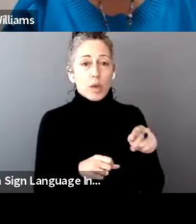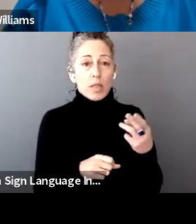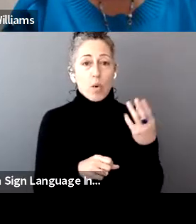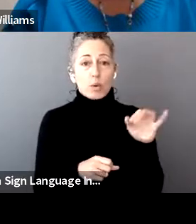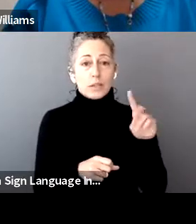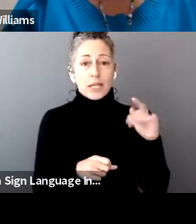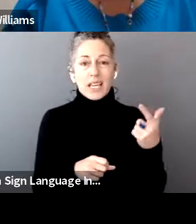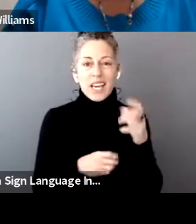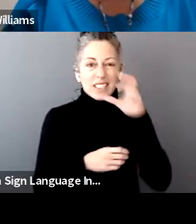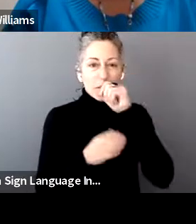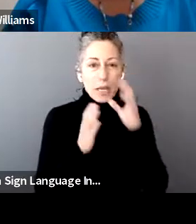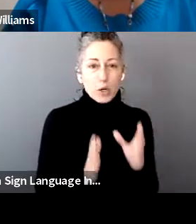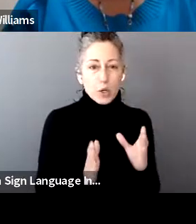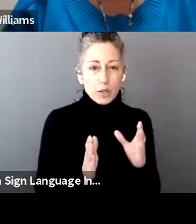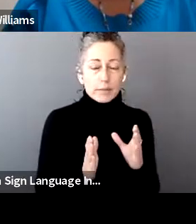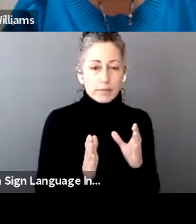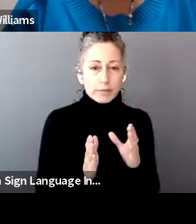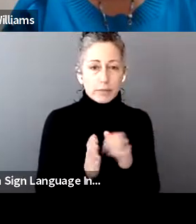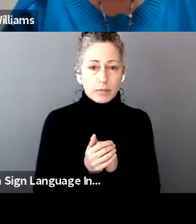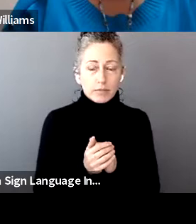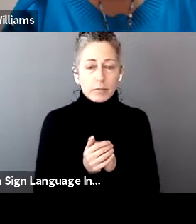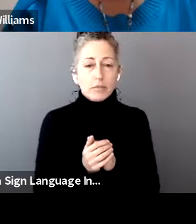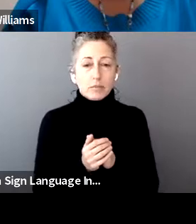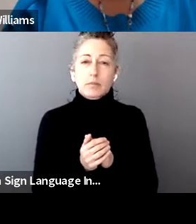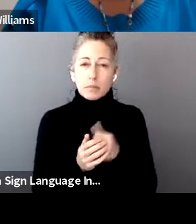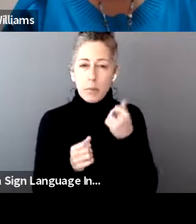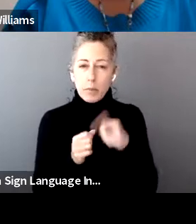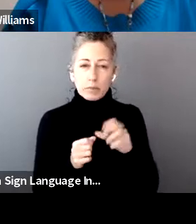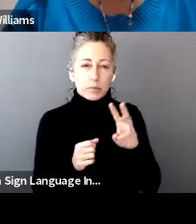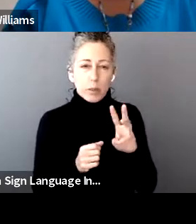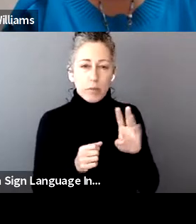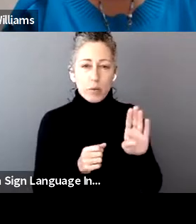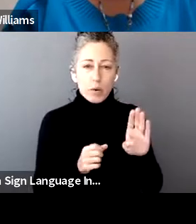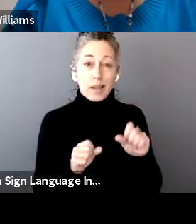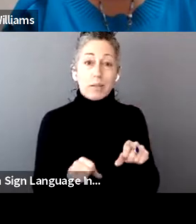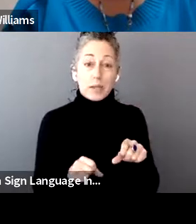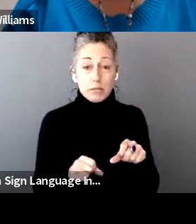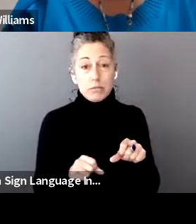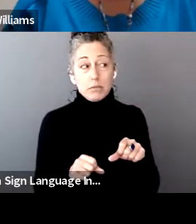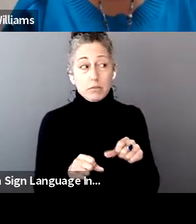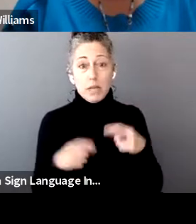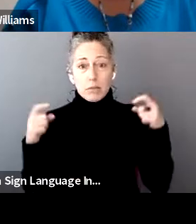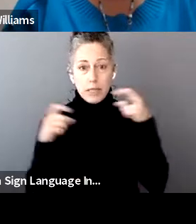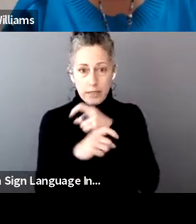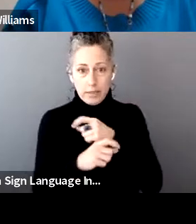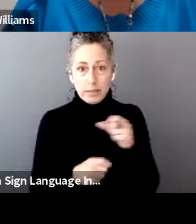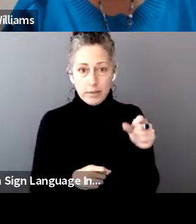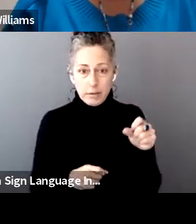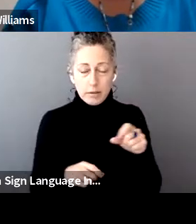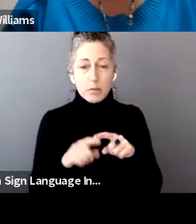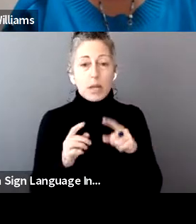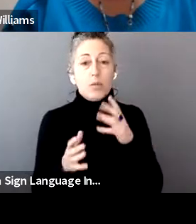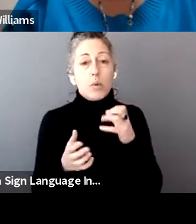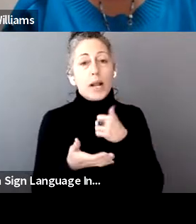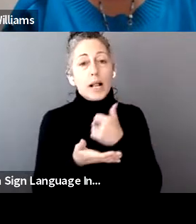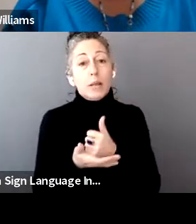We talked a little bit earlier about the W-4. It can be complicated to complete. And to help you do